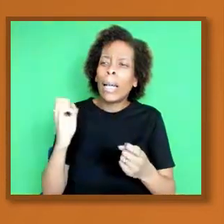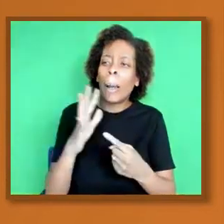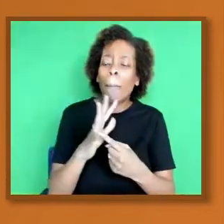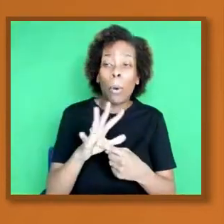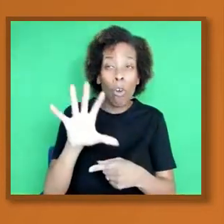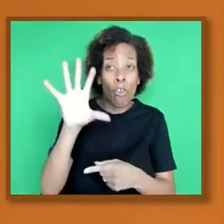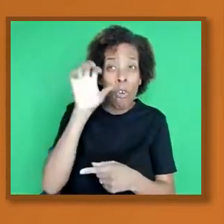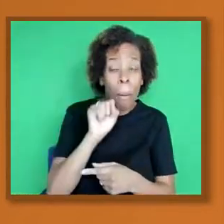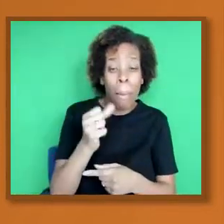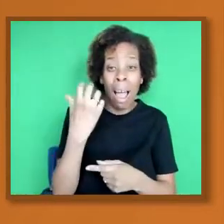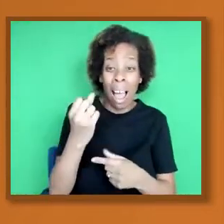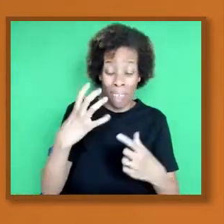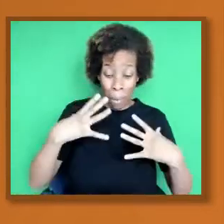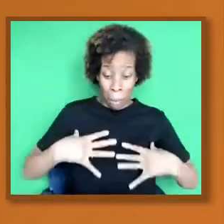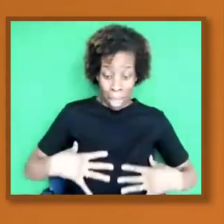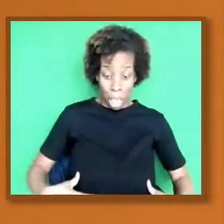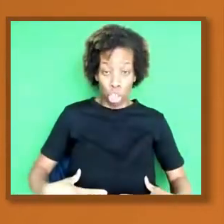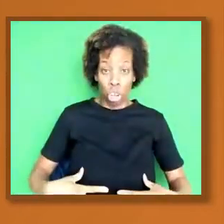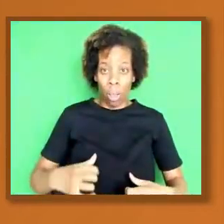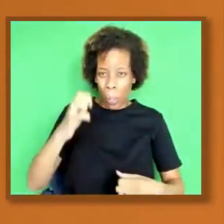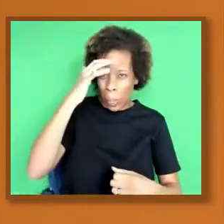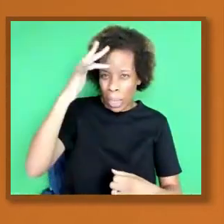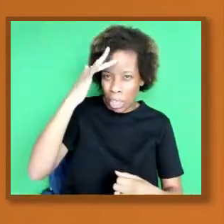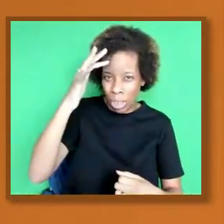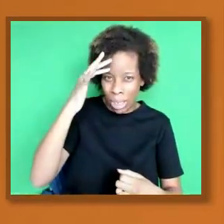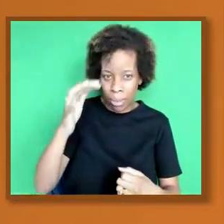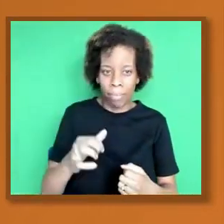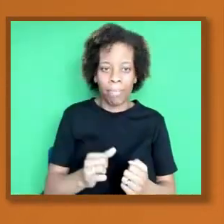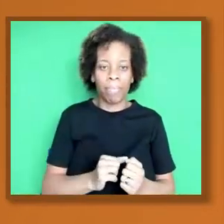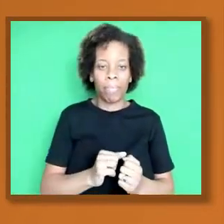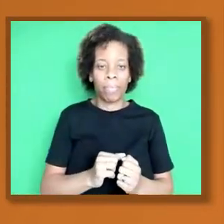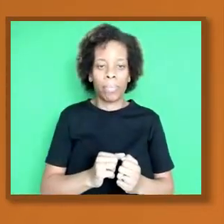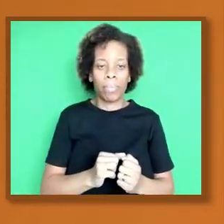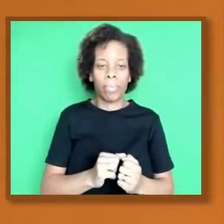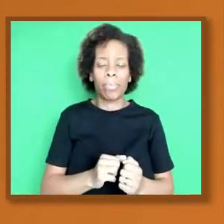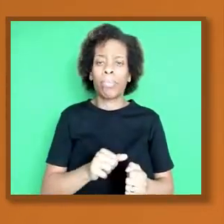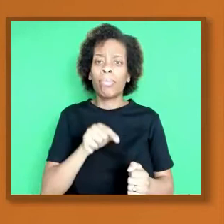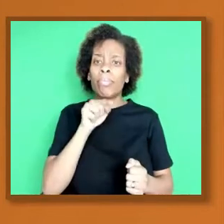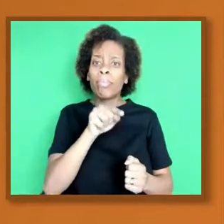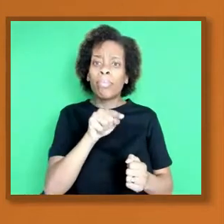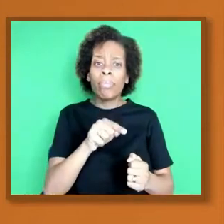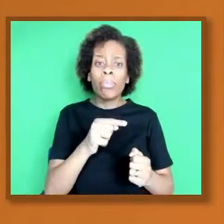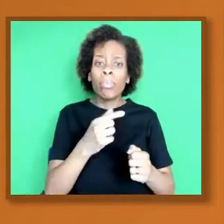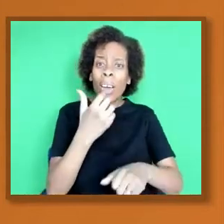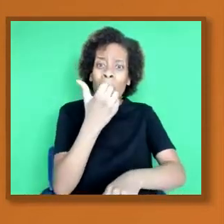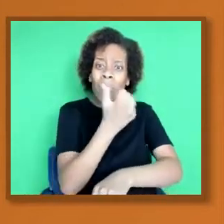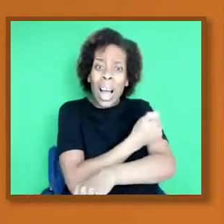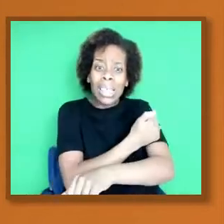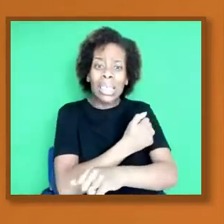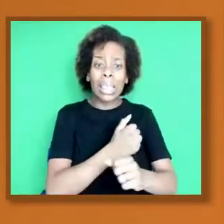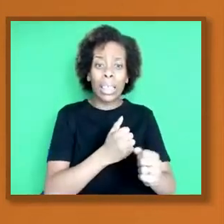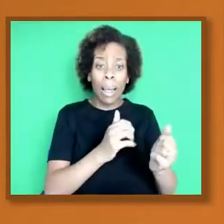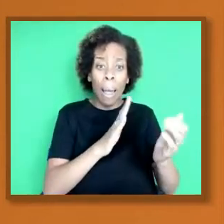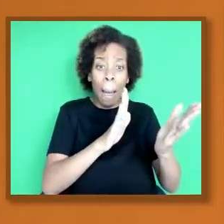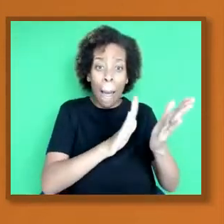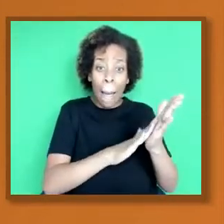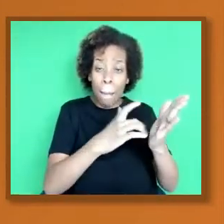cannot... This vaccine cannot alter your DNA. So let's make it clear. Cannot alter your DNA.